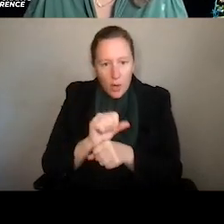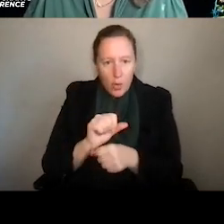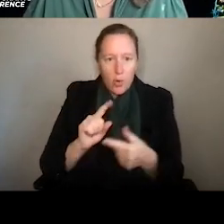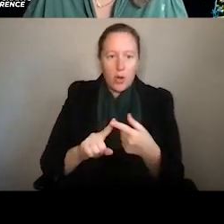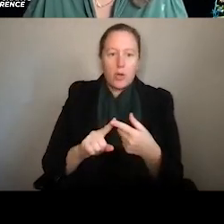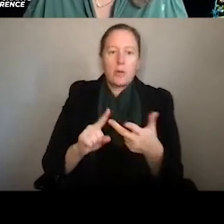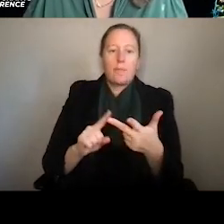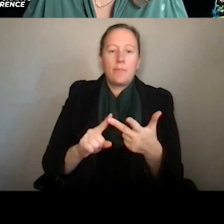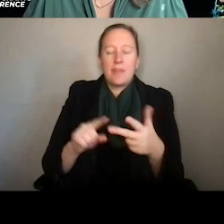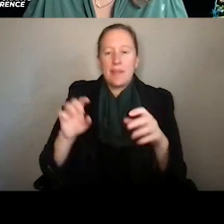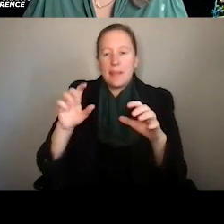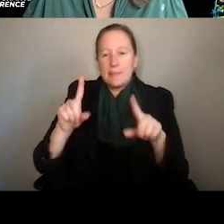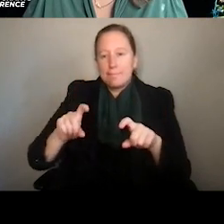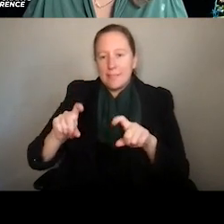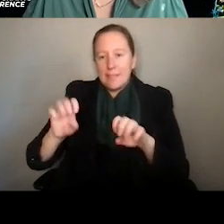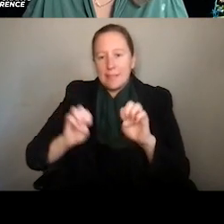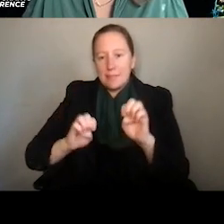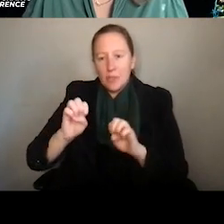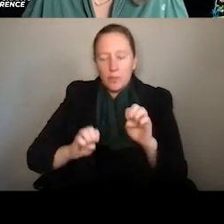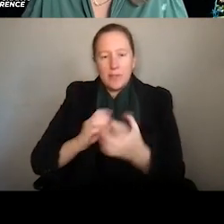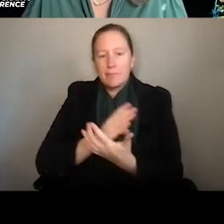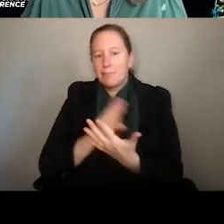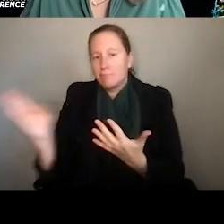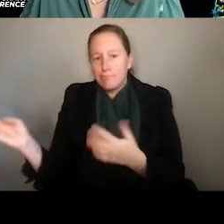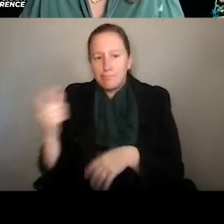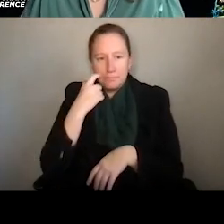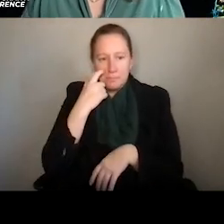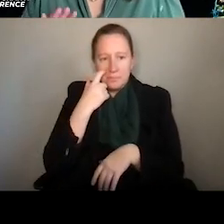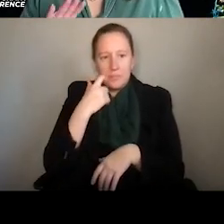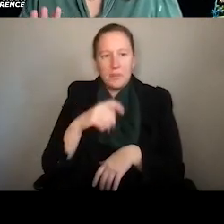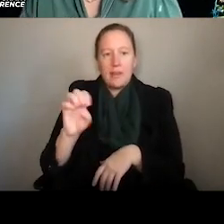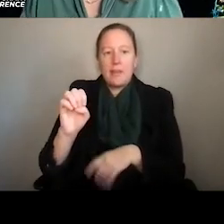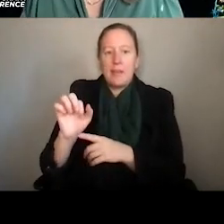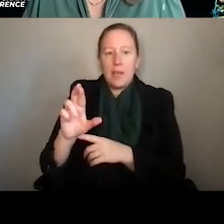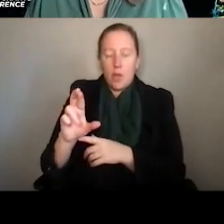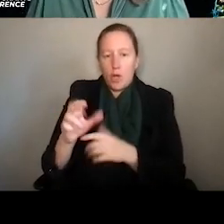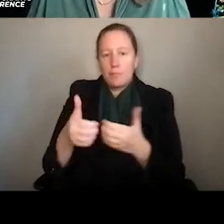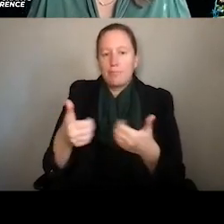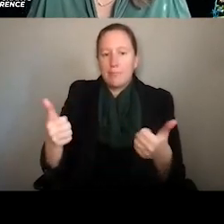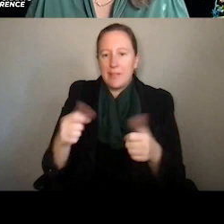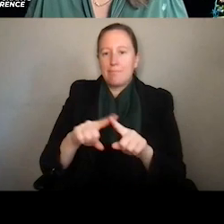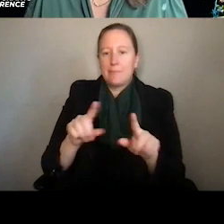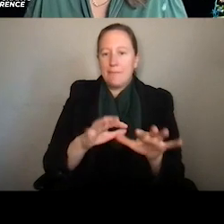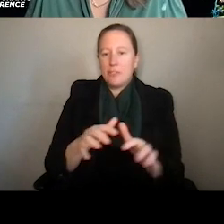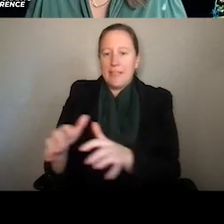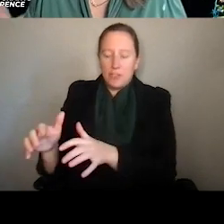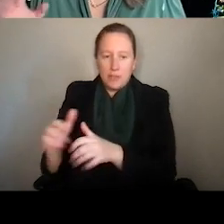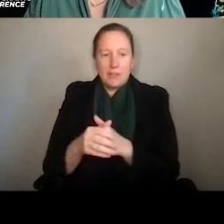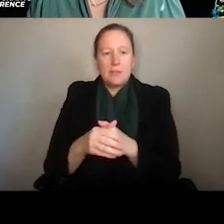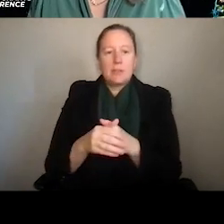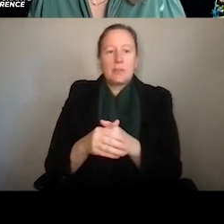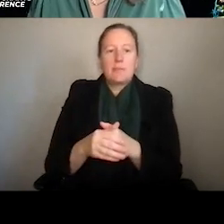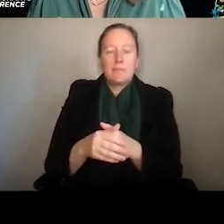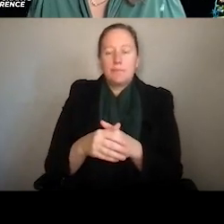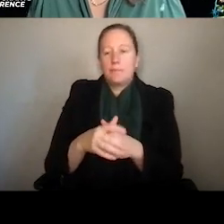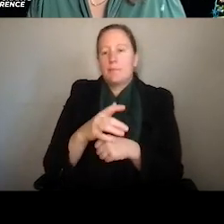range of infrastructure and facilities. Like many divisions, EAR is divided into sections, and those sections house the